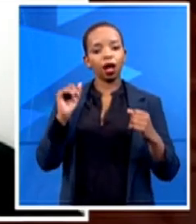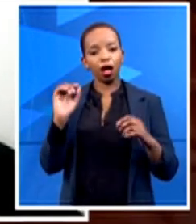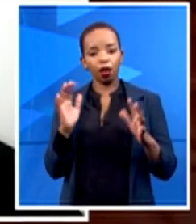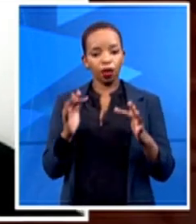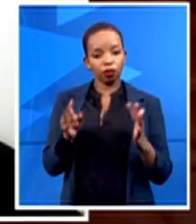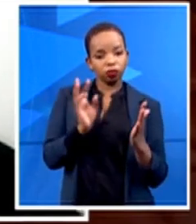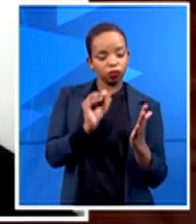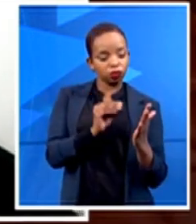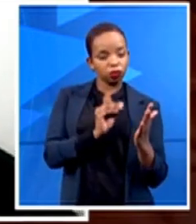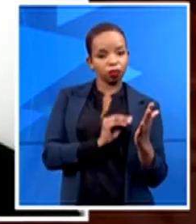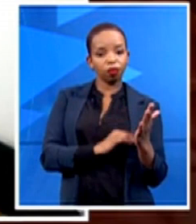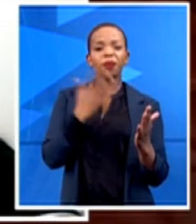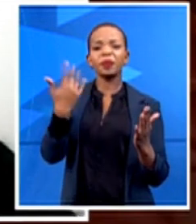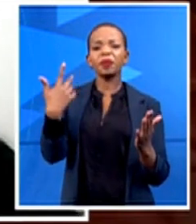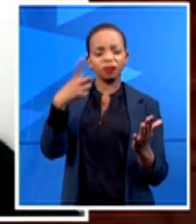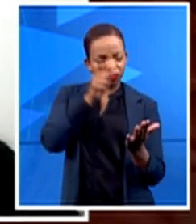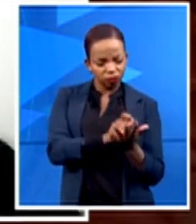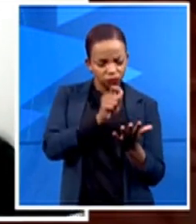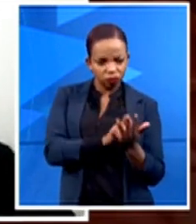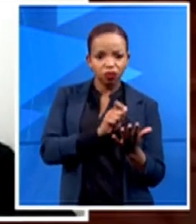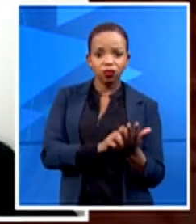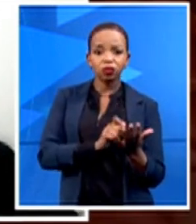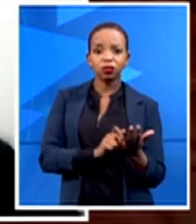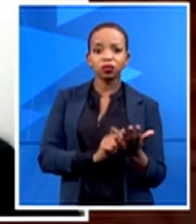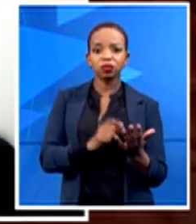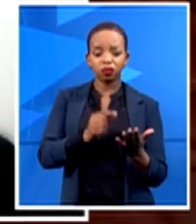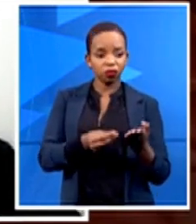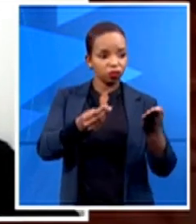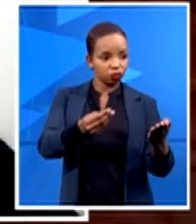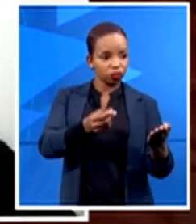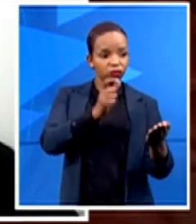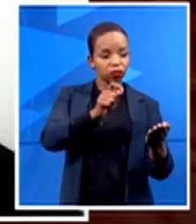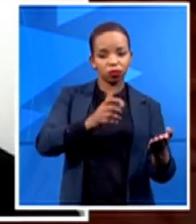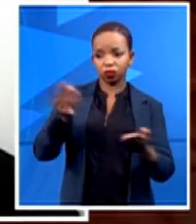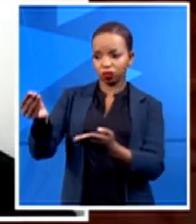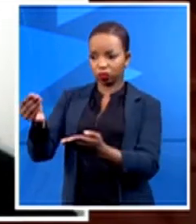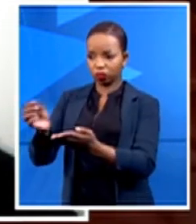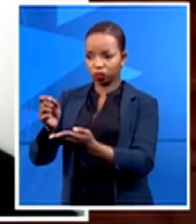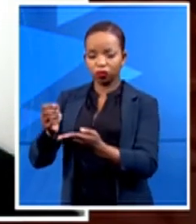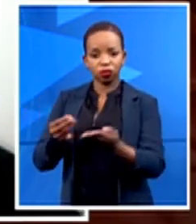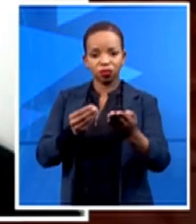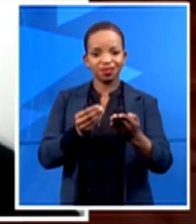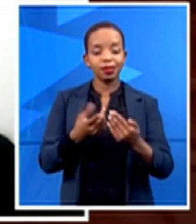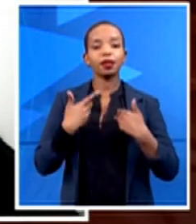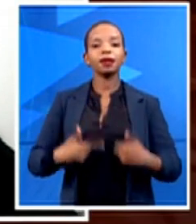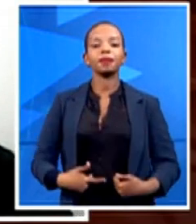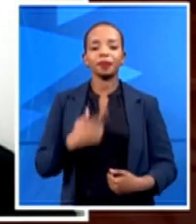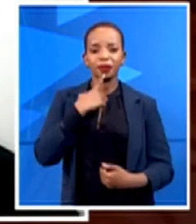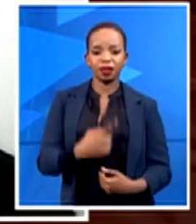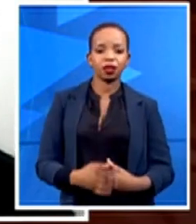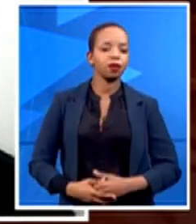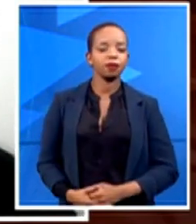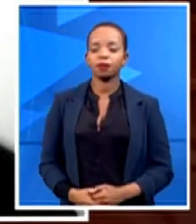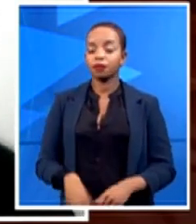where there's exchange of paper and pen, and I'm saying, in the days of COVID-19, as technology